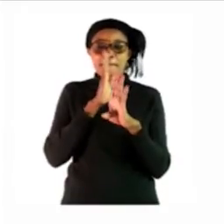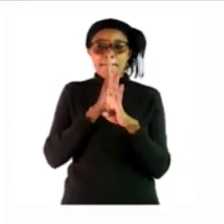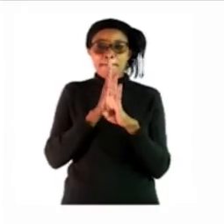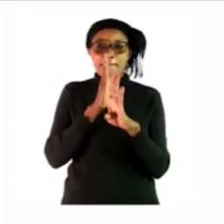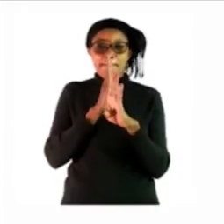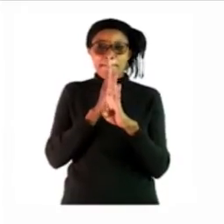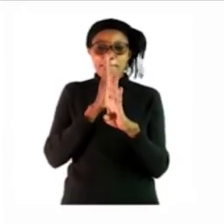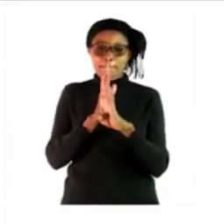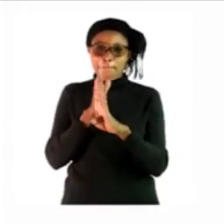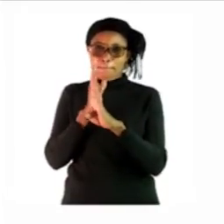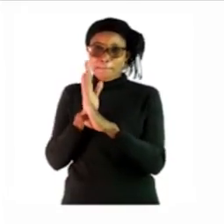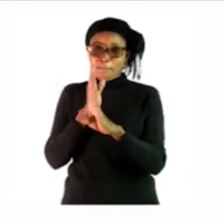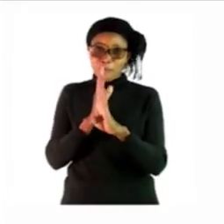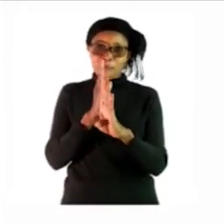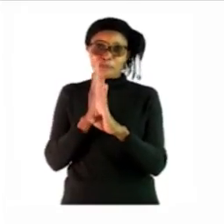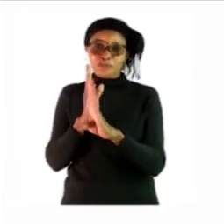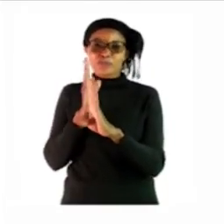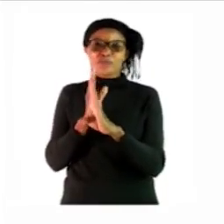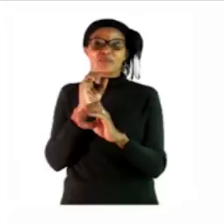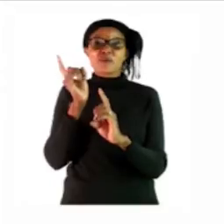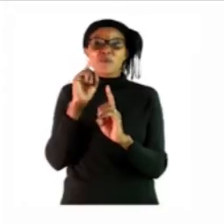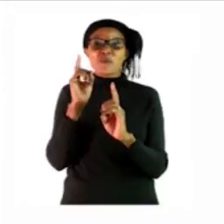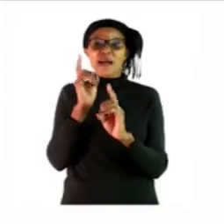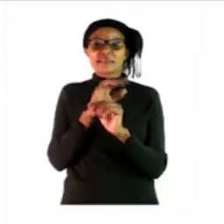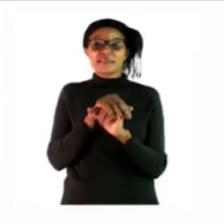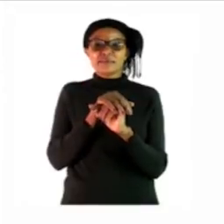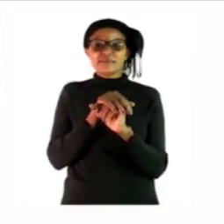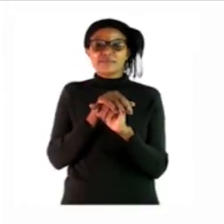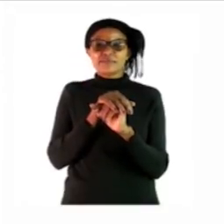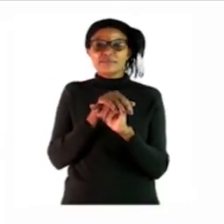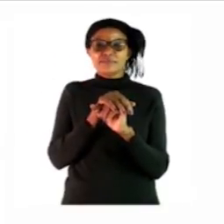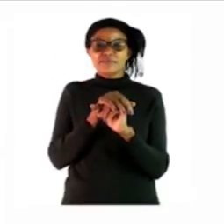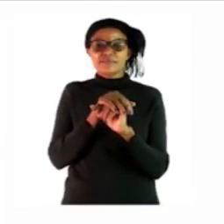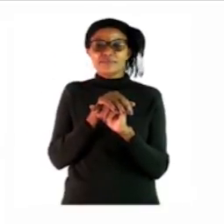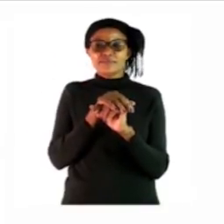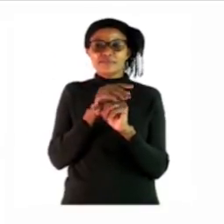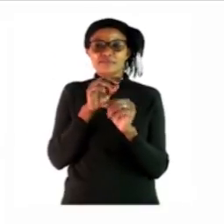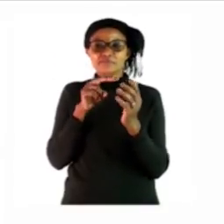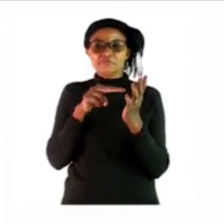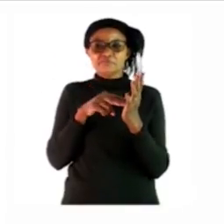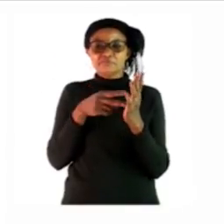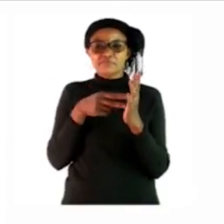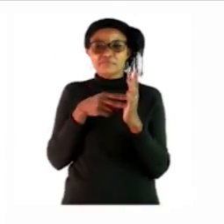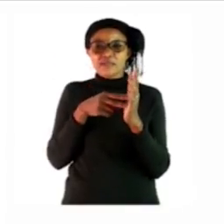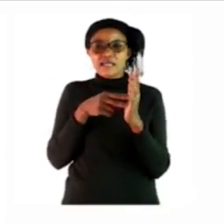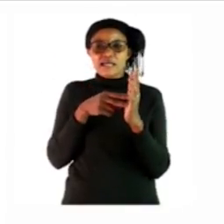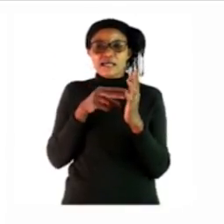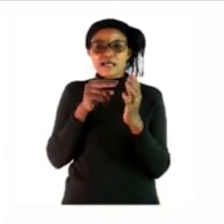sequencing what is sequencing sequencing is numbers